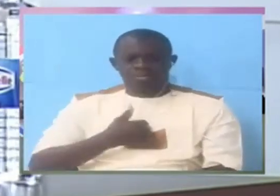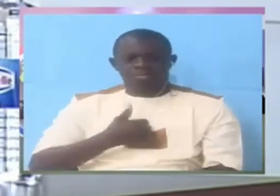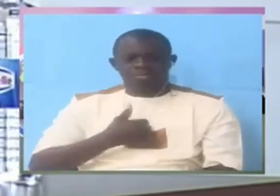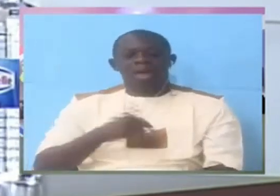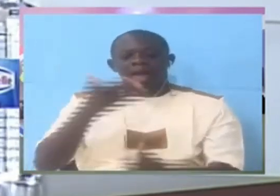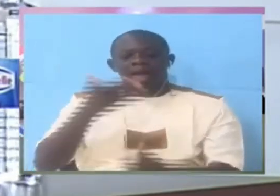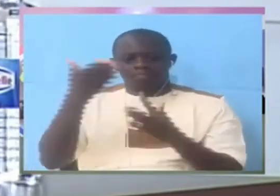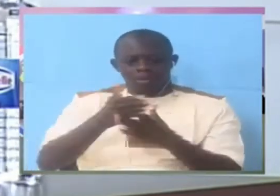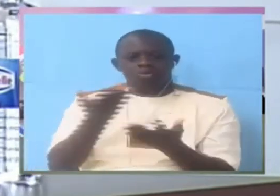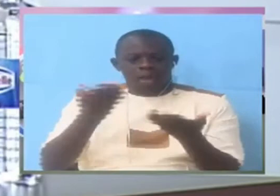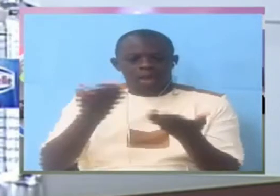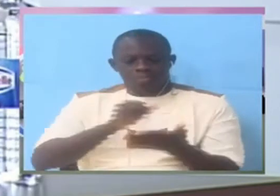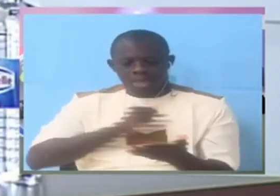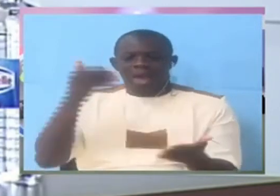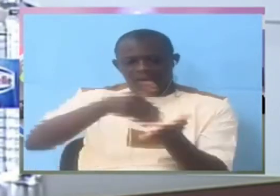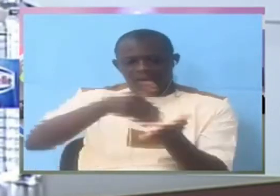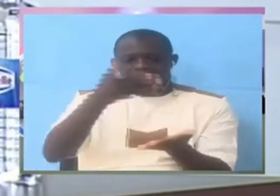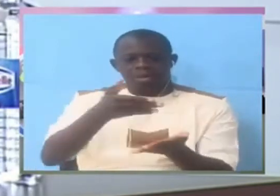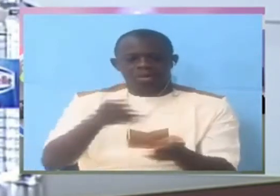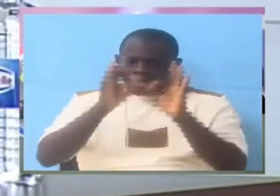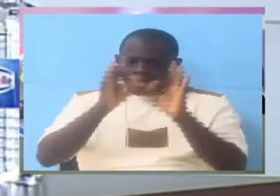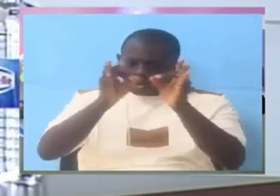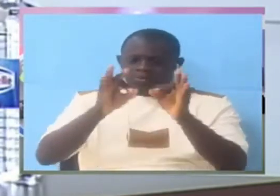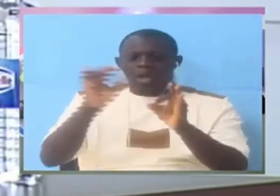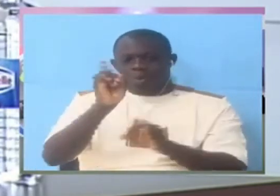now i'm going to look at the person of the story